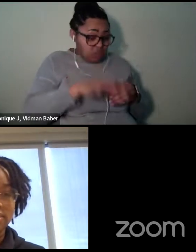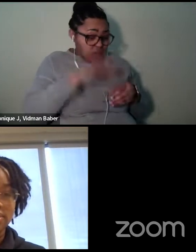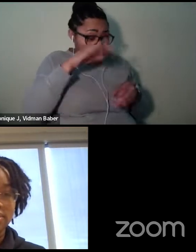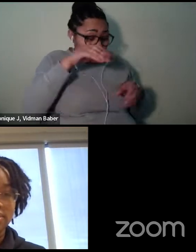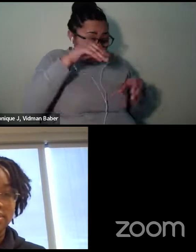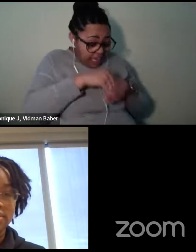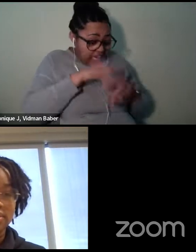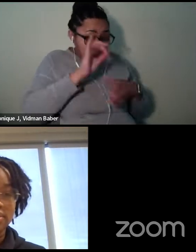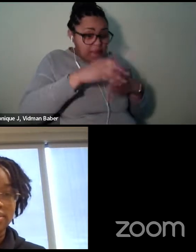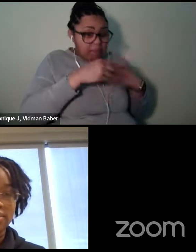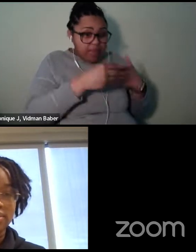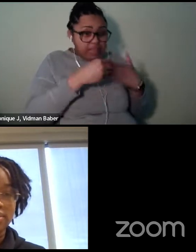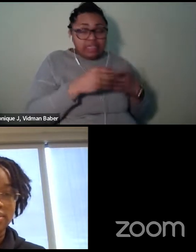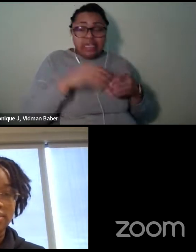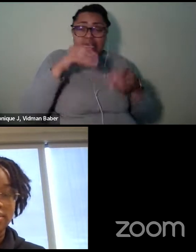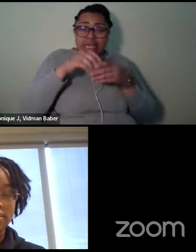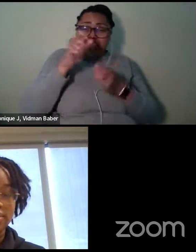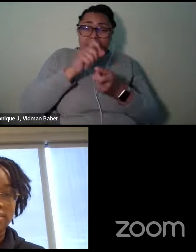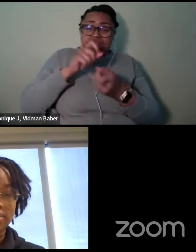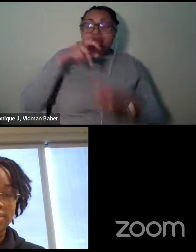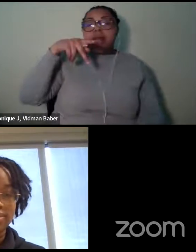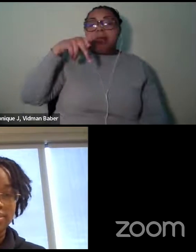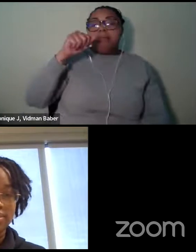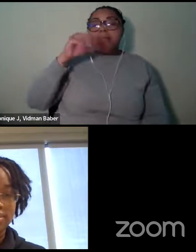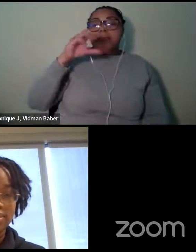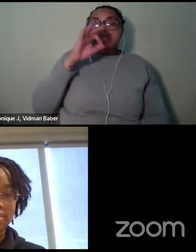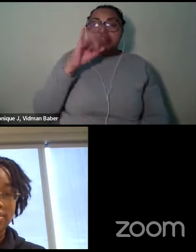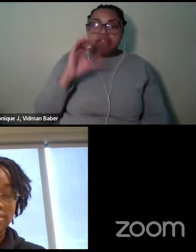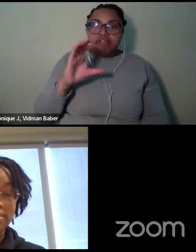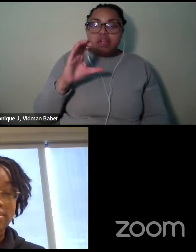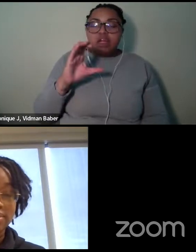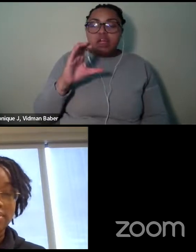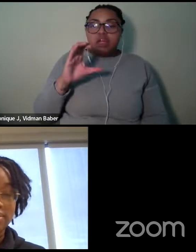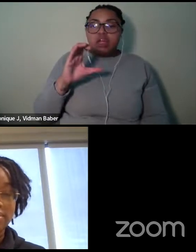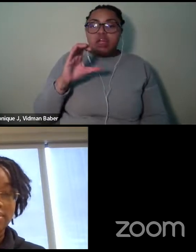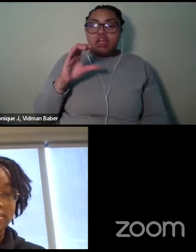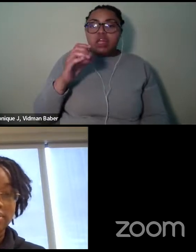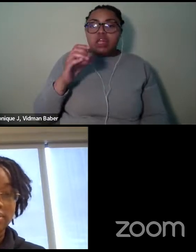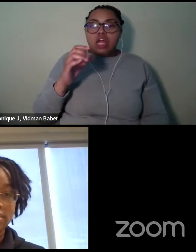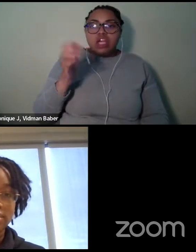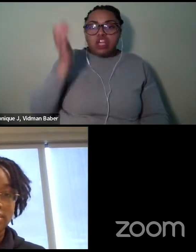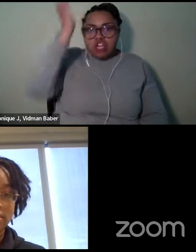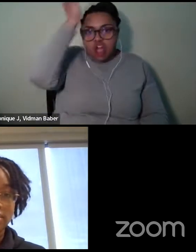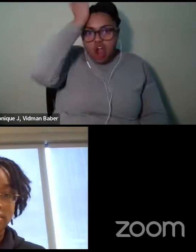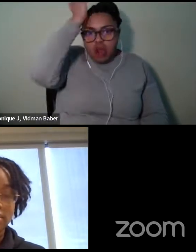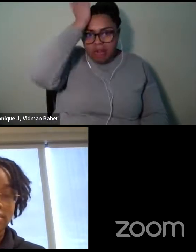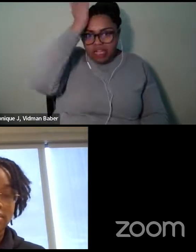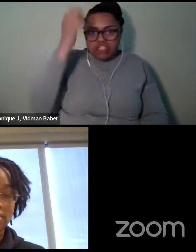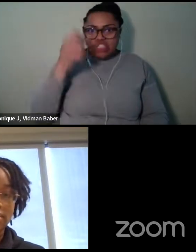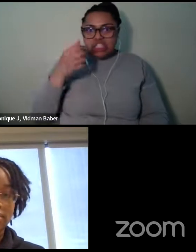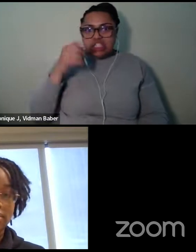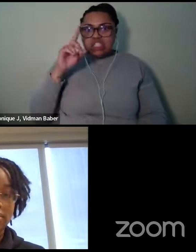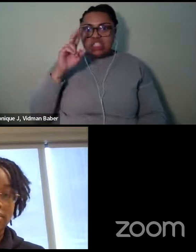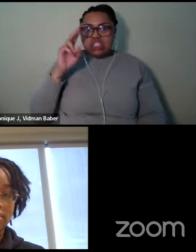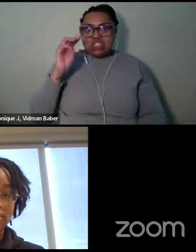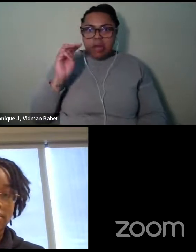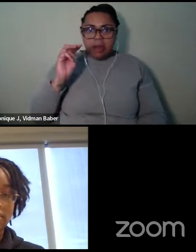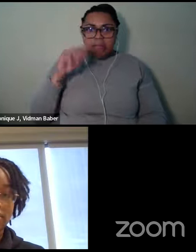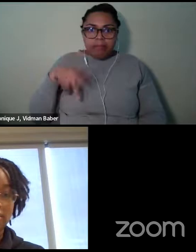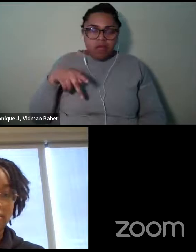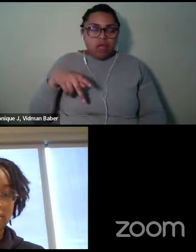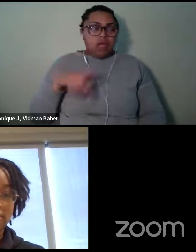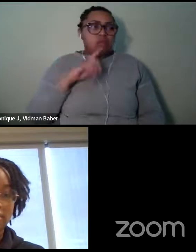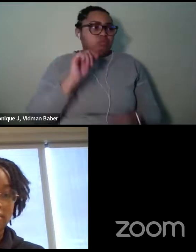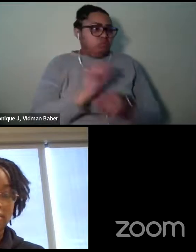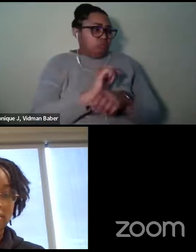in the, um, Pacific garbage dump. I was just shocked by that. And so initially, you know, the, the words and everything